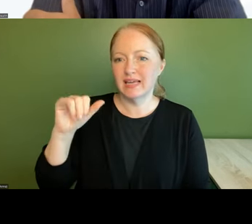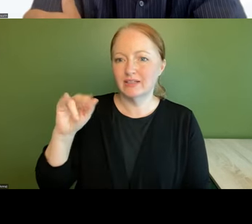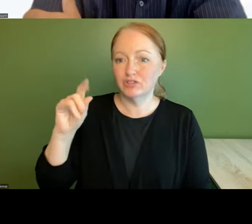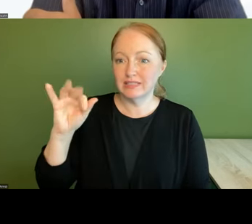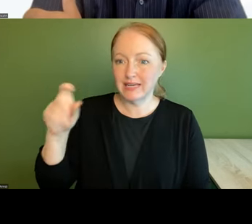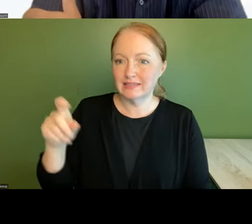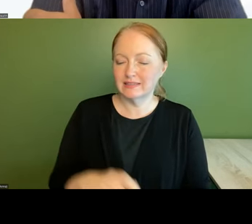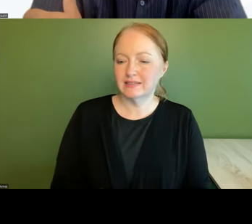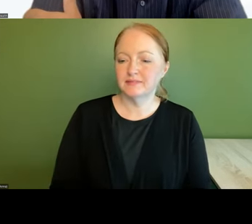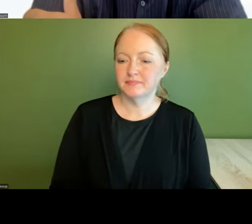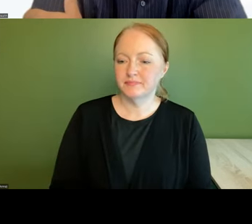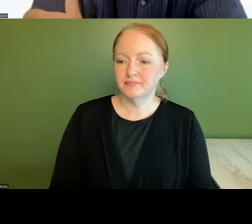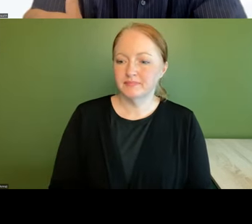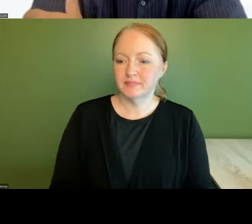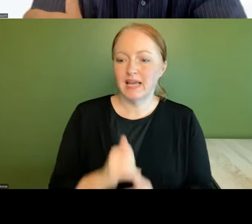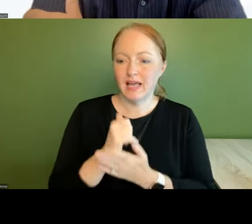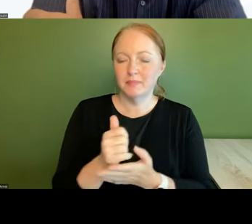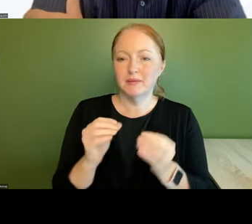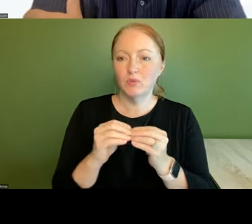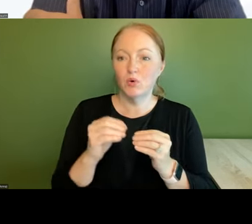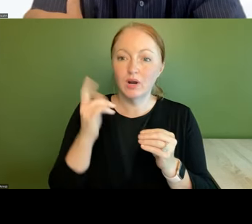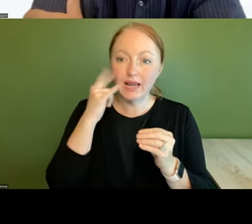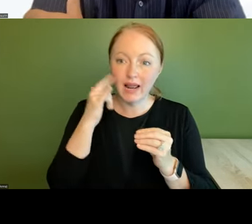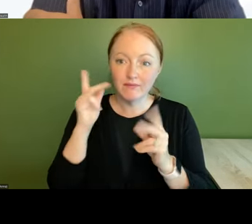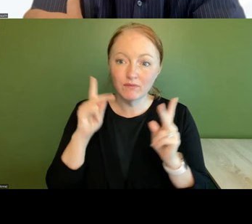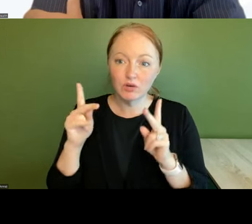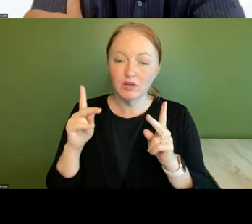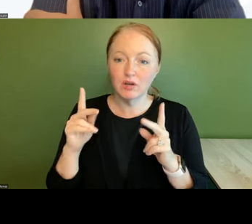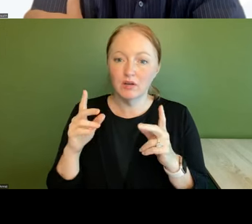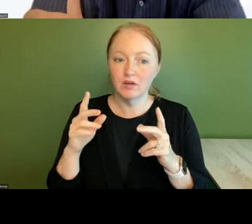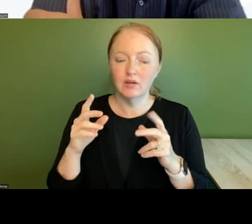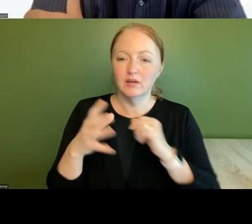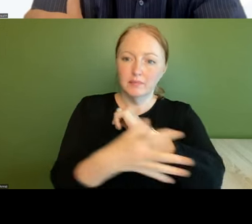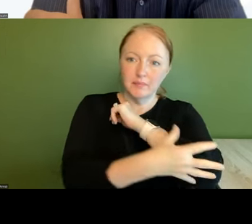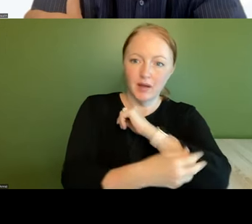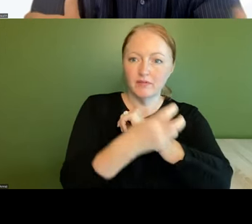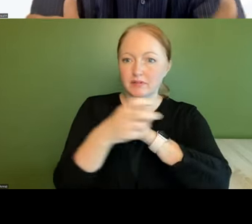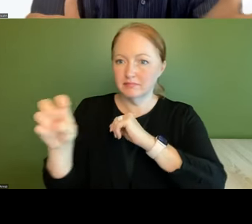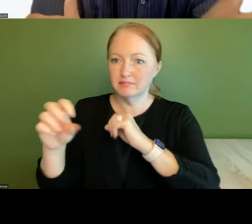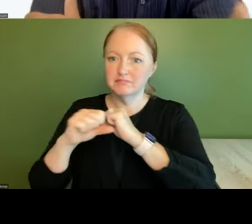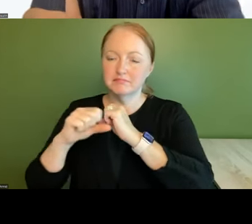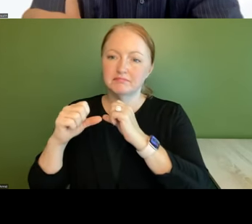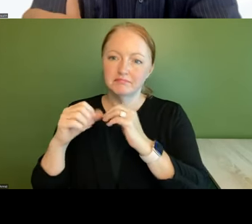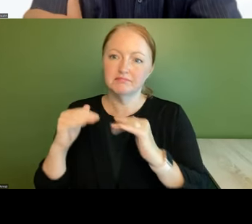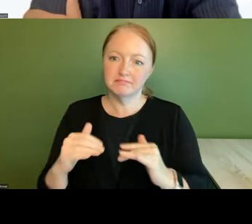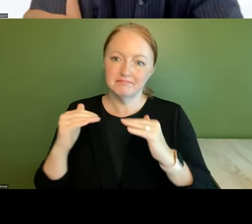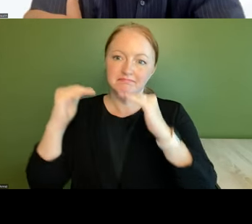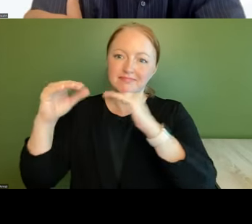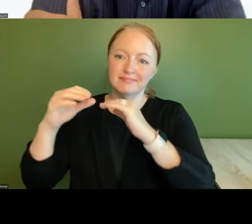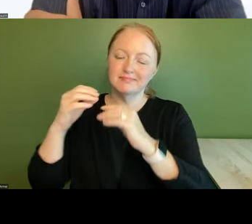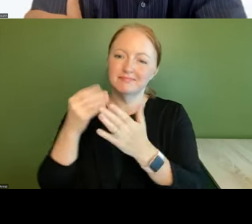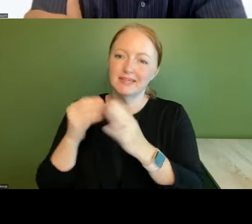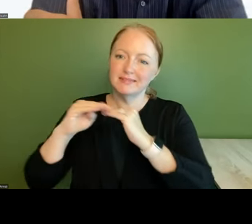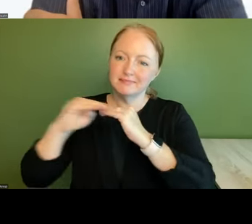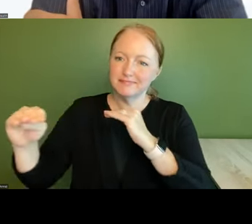clearly you know helping more californians move out of poverty uh and move up the ladder is a goal for